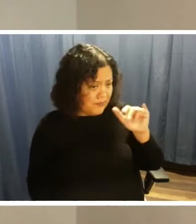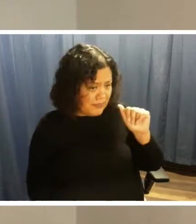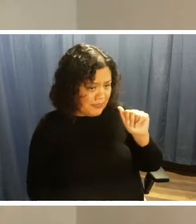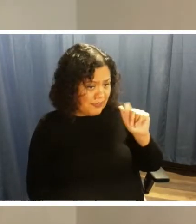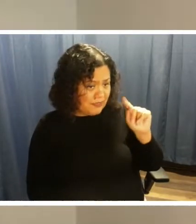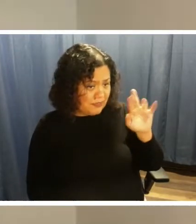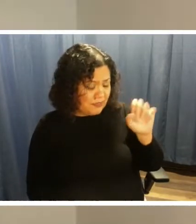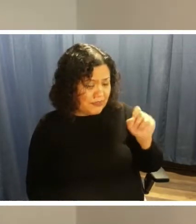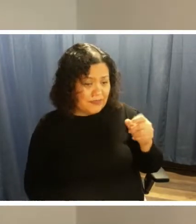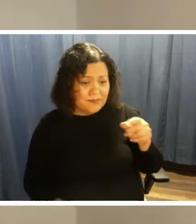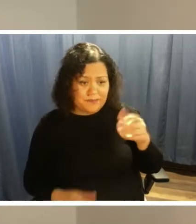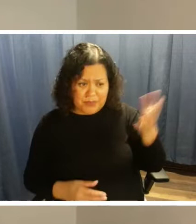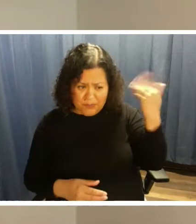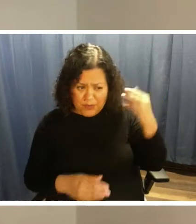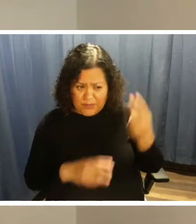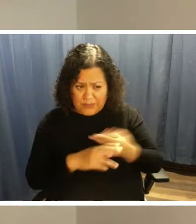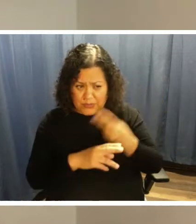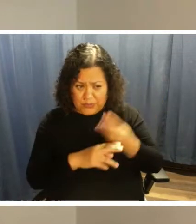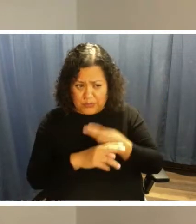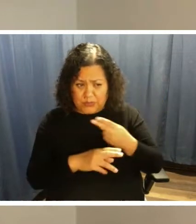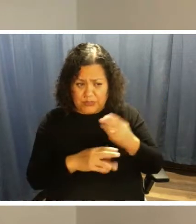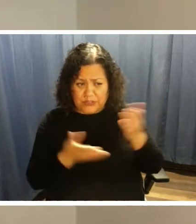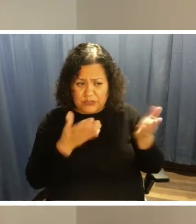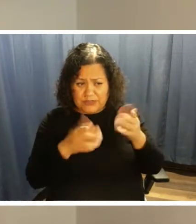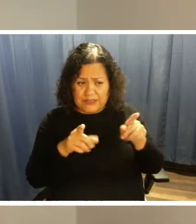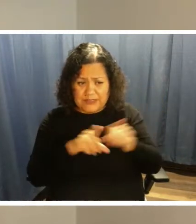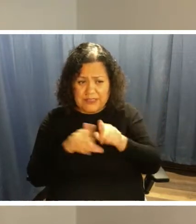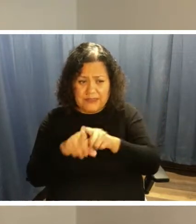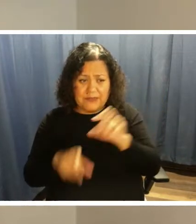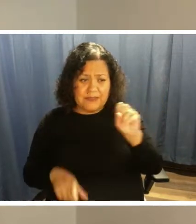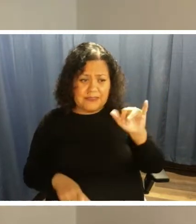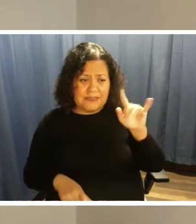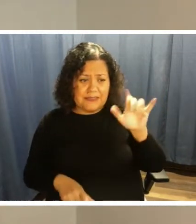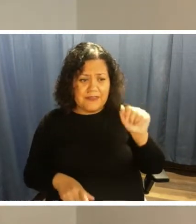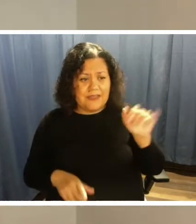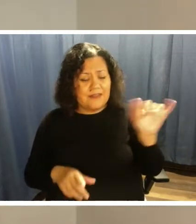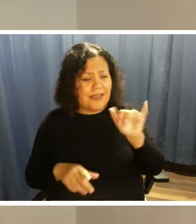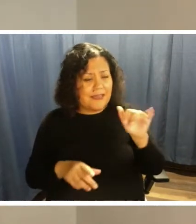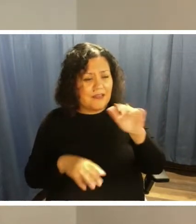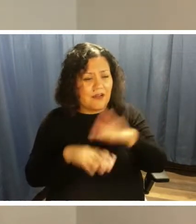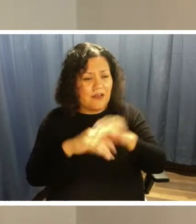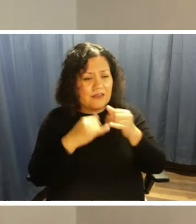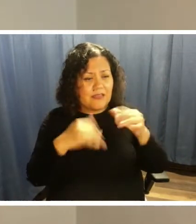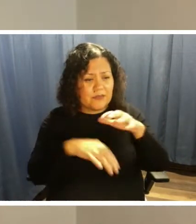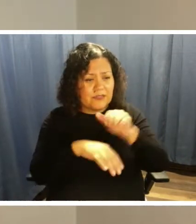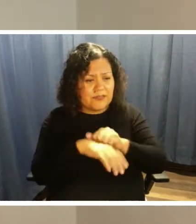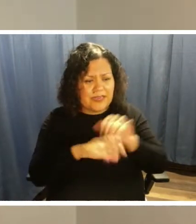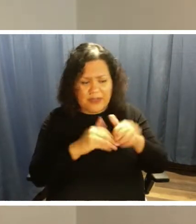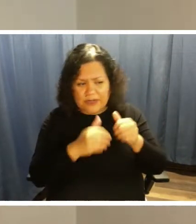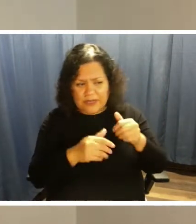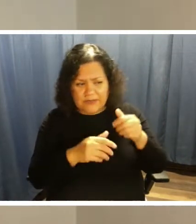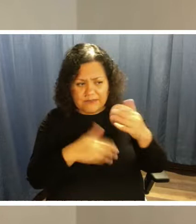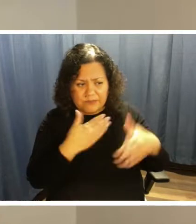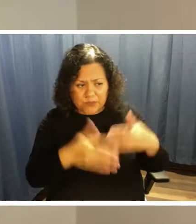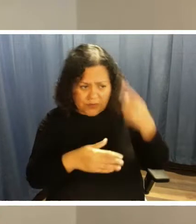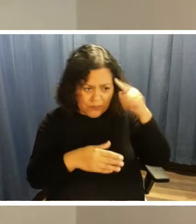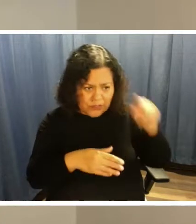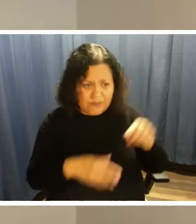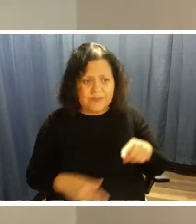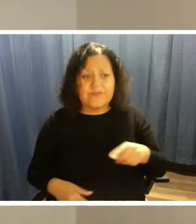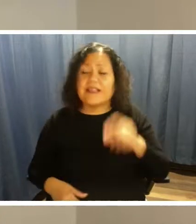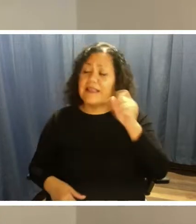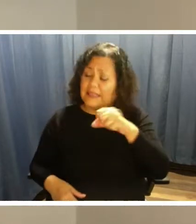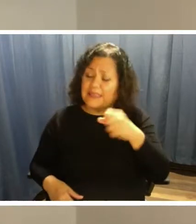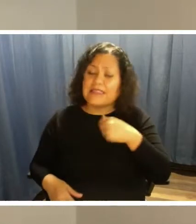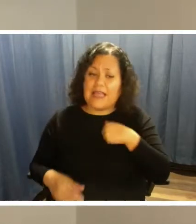services similar to what Sylvia mentioned, the online reservation, and how did that work for you? Yes, I've used, I use